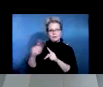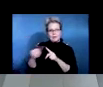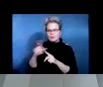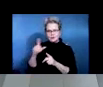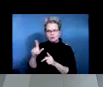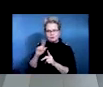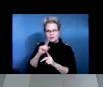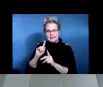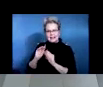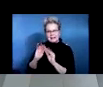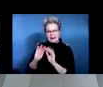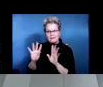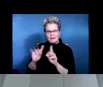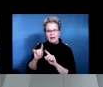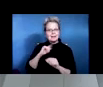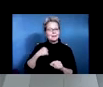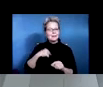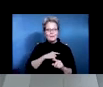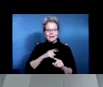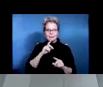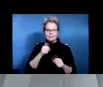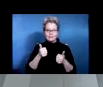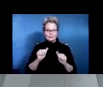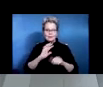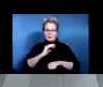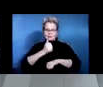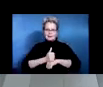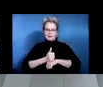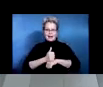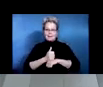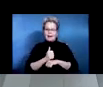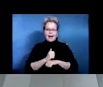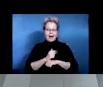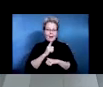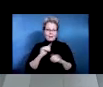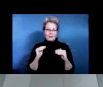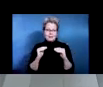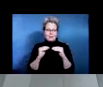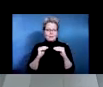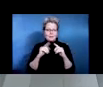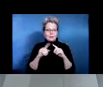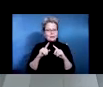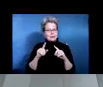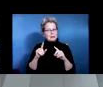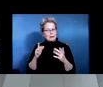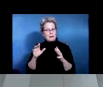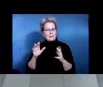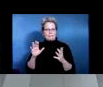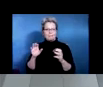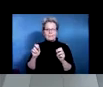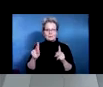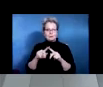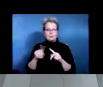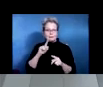as much as possible without knowing all the details of his job, but it gave enough observation to anticipate